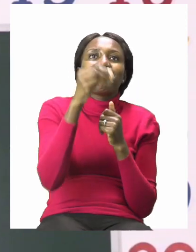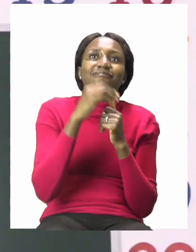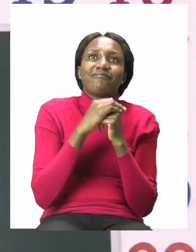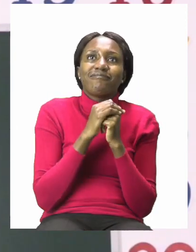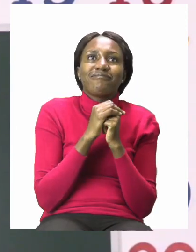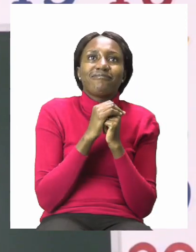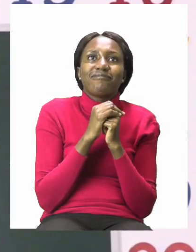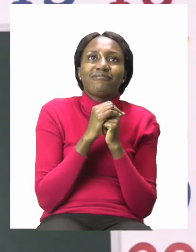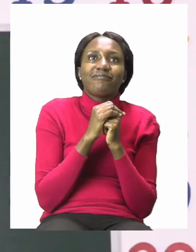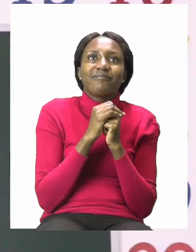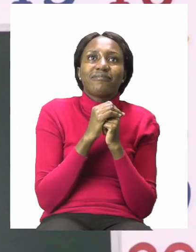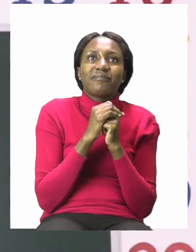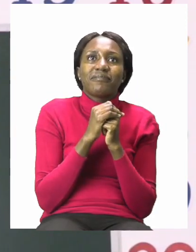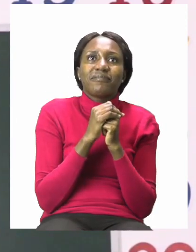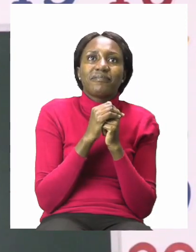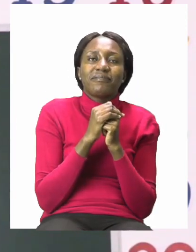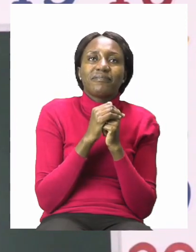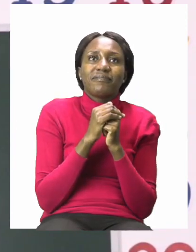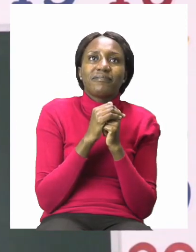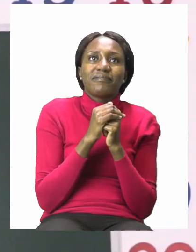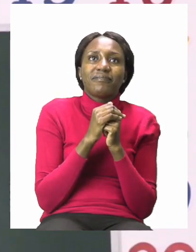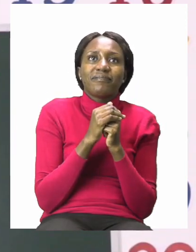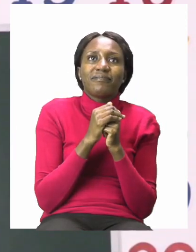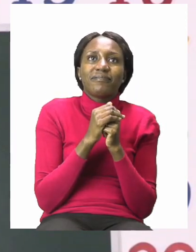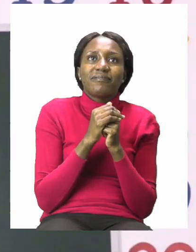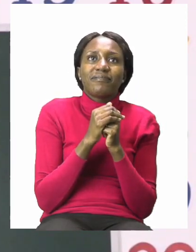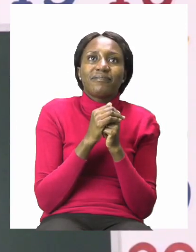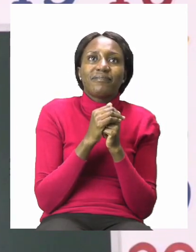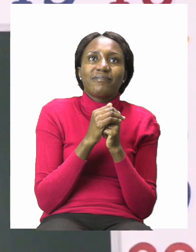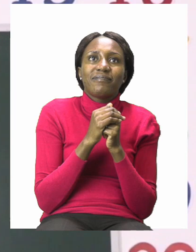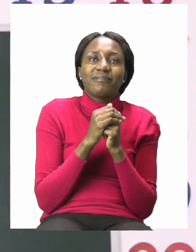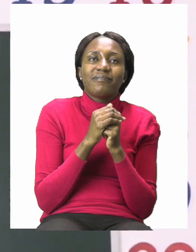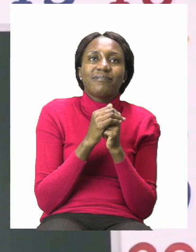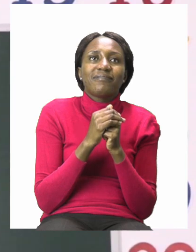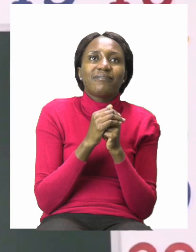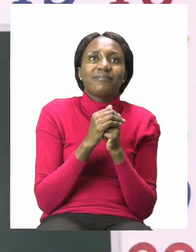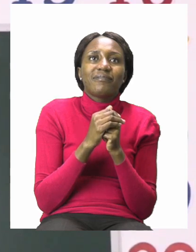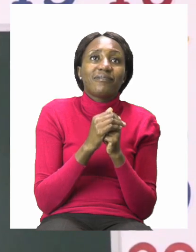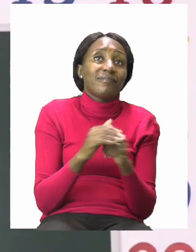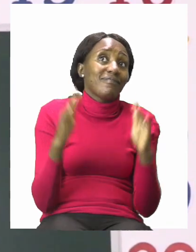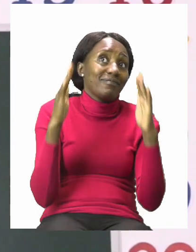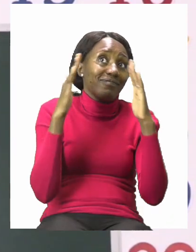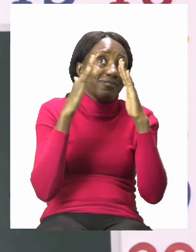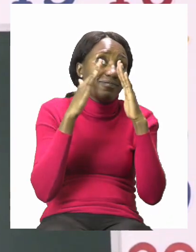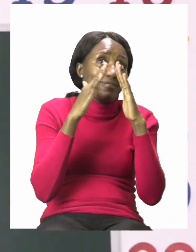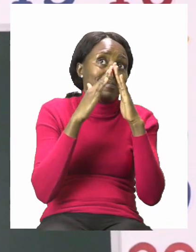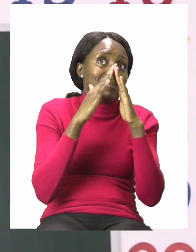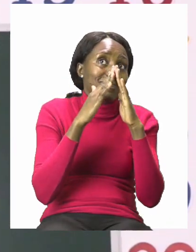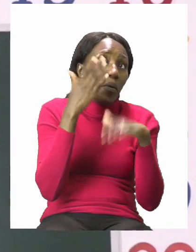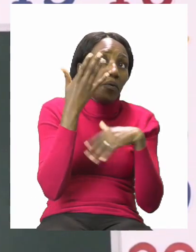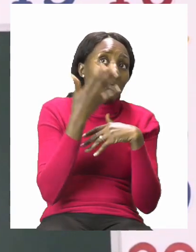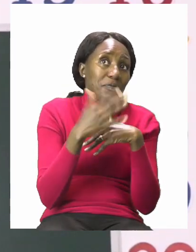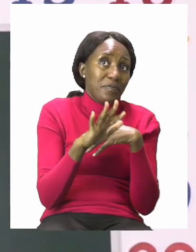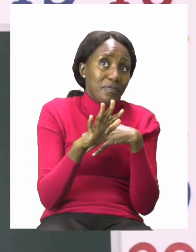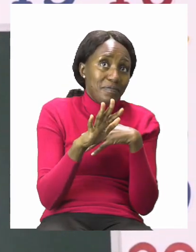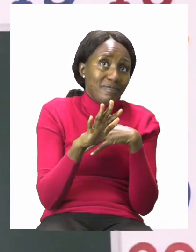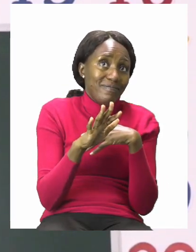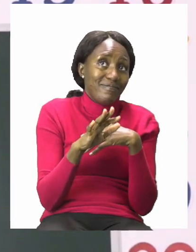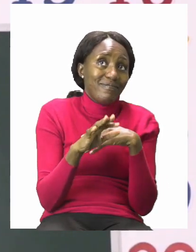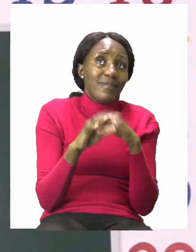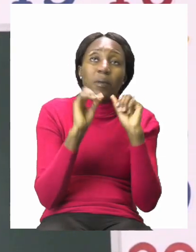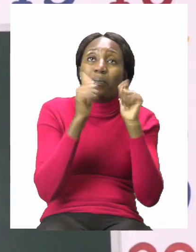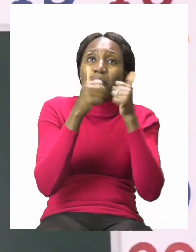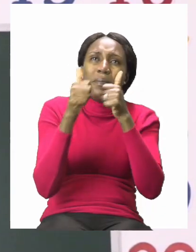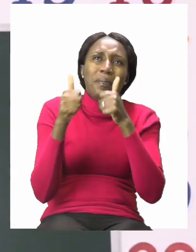here. And now, our puzzle is complete. Well done